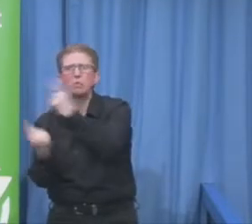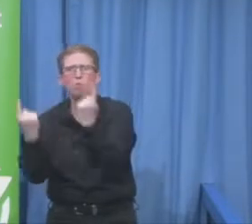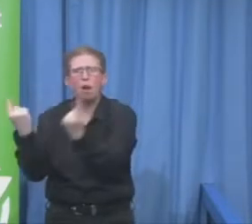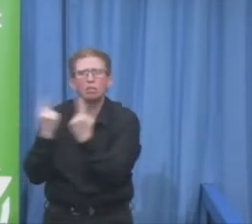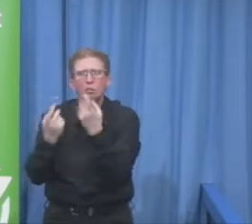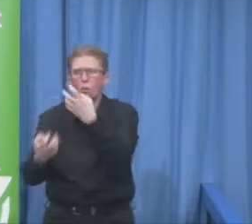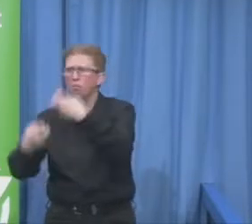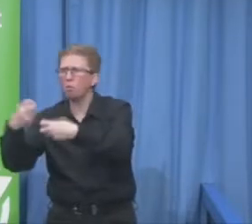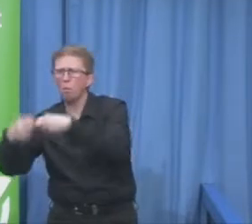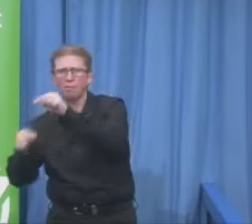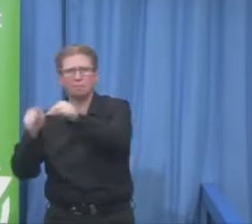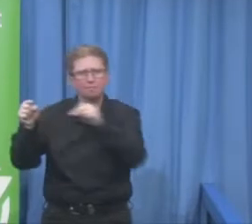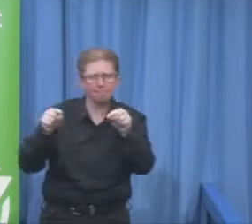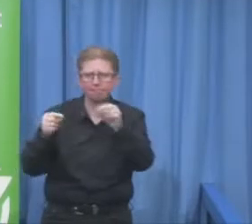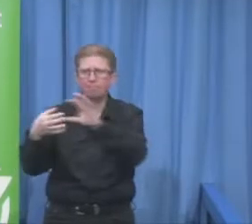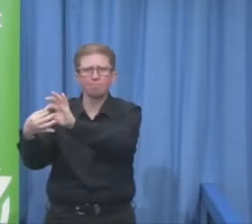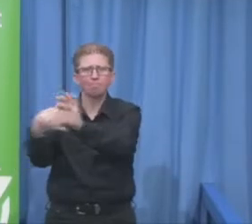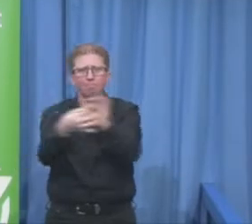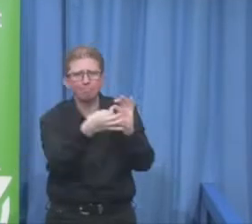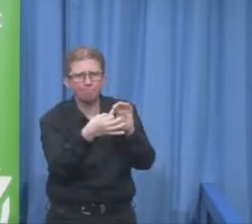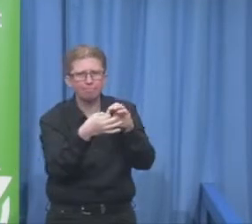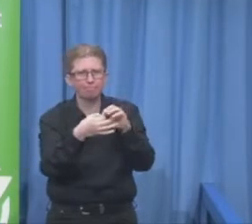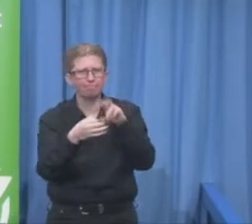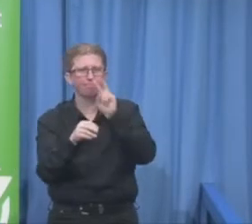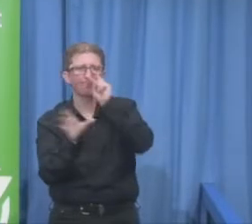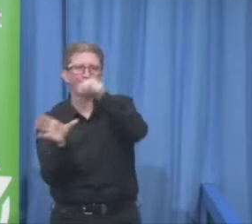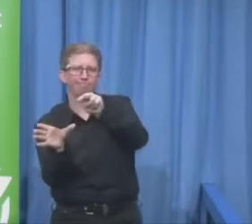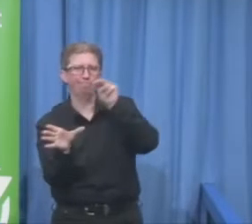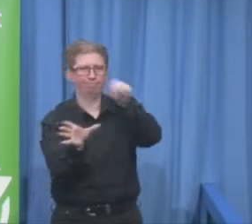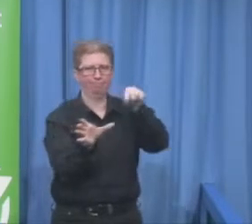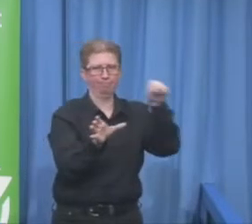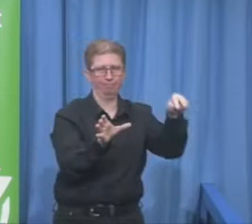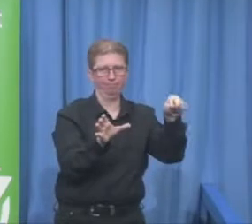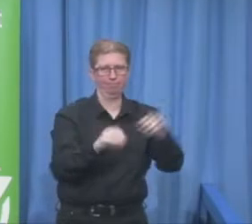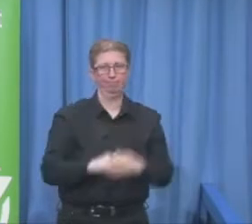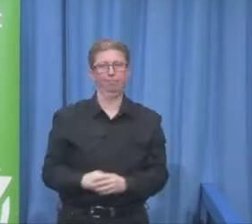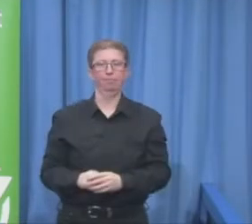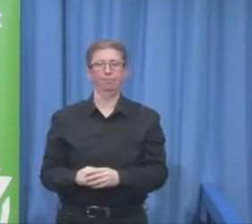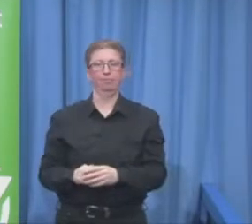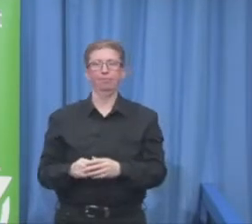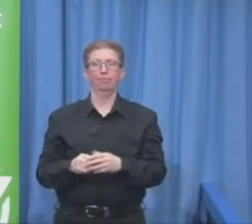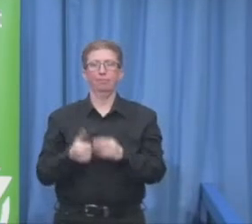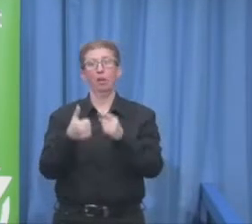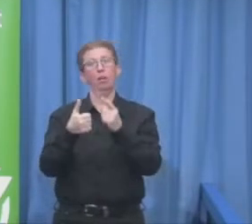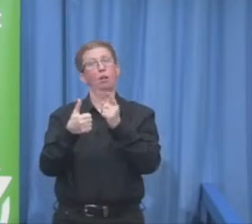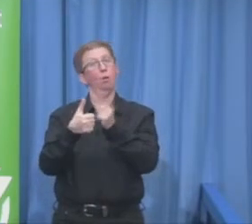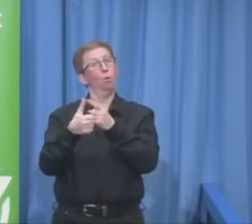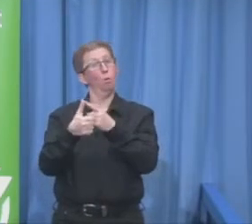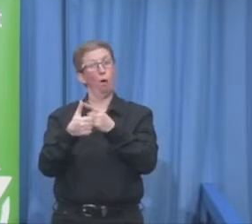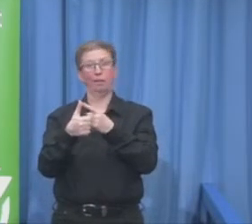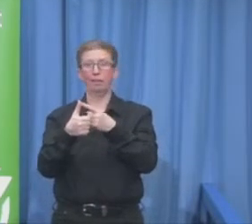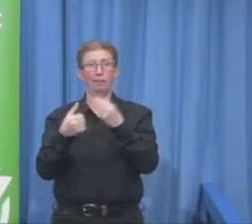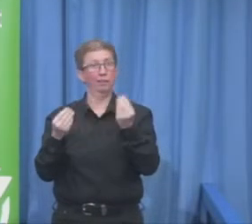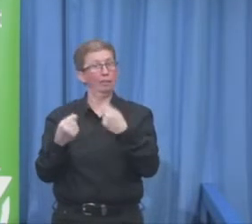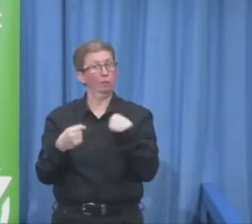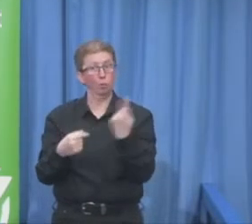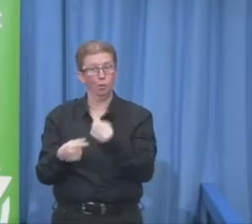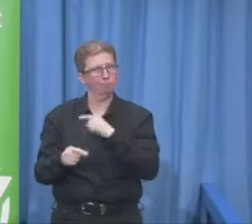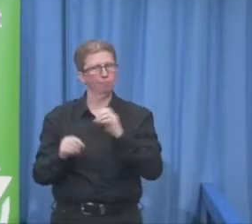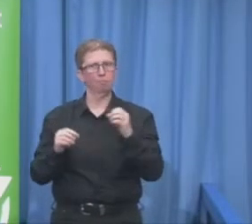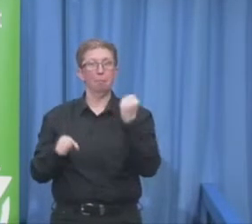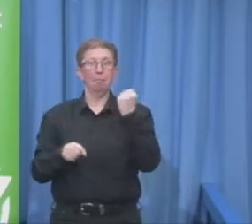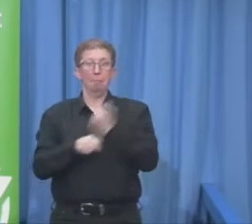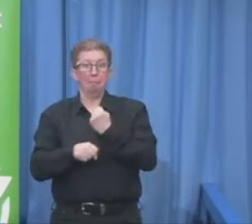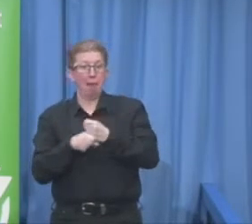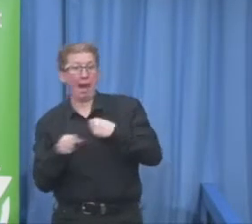something we are not doing and what's not our objective is to penalise countries for their maybe